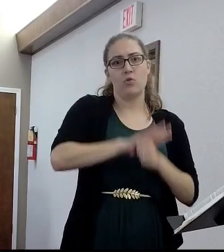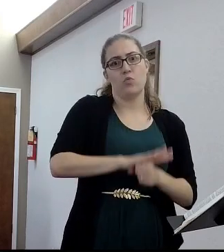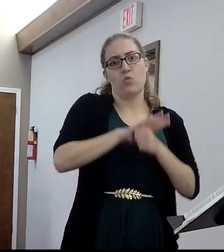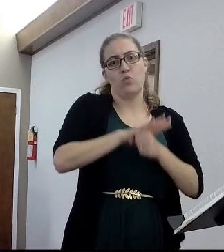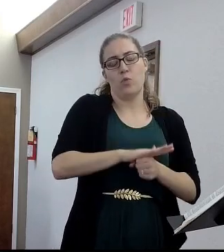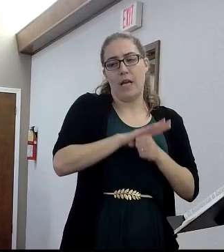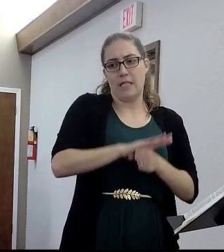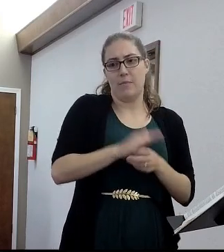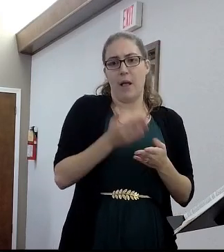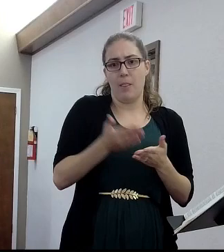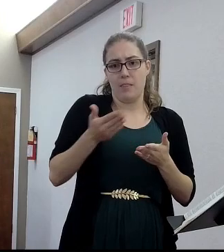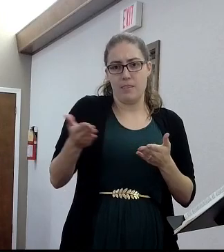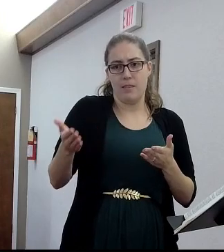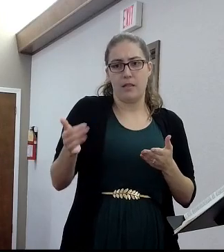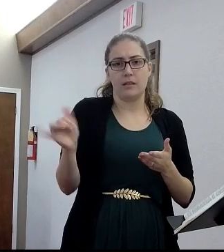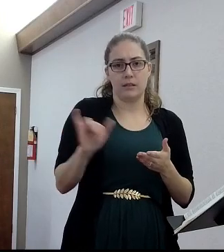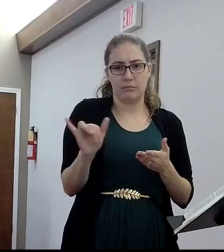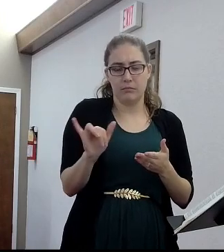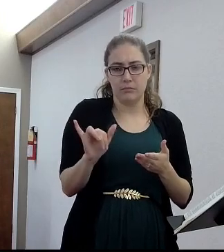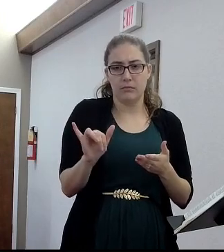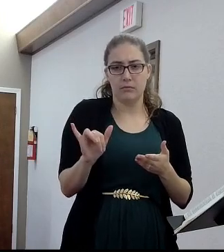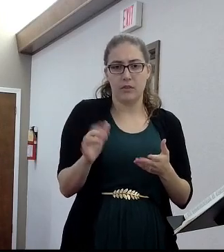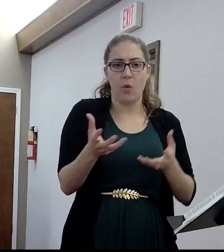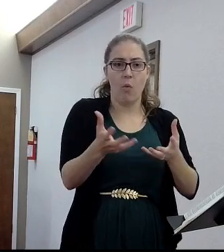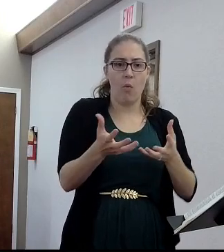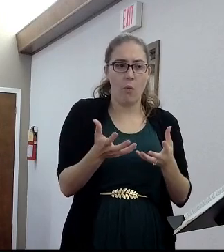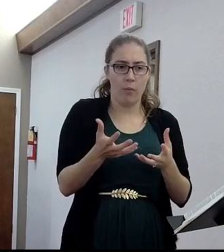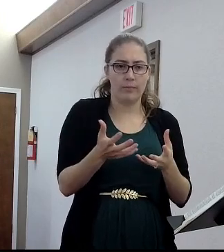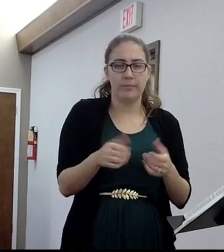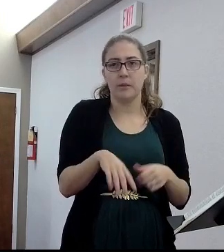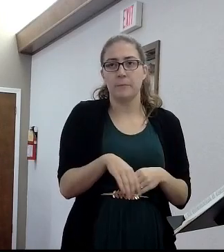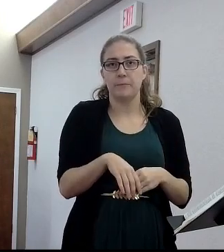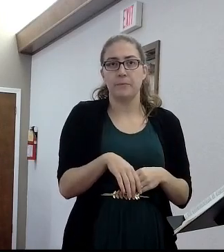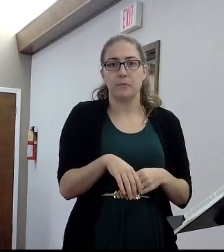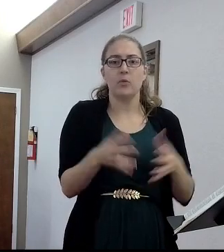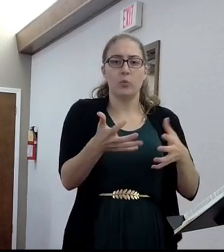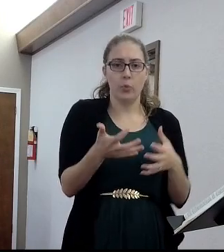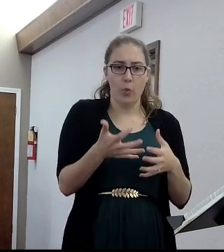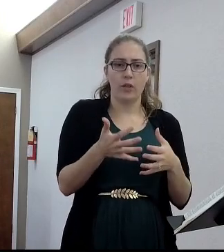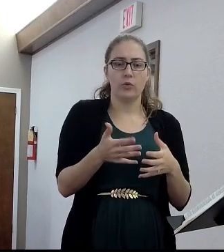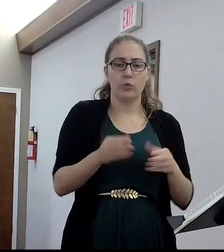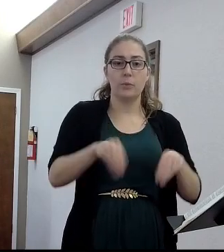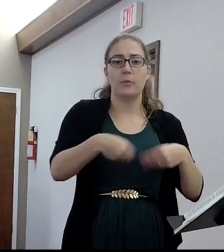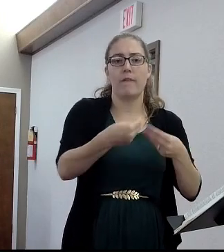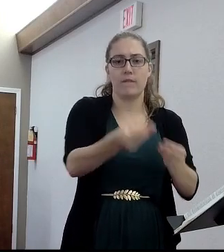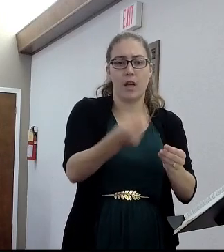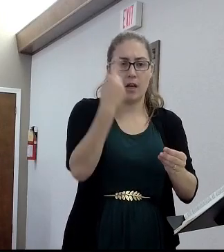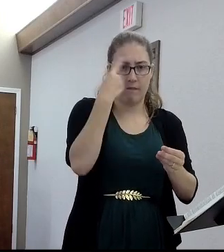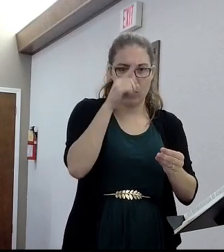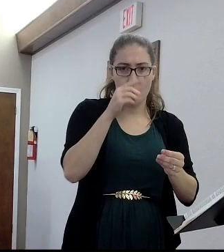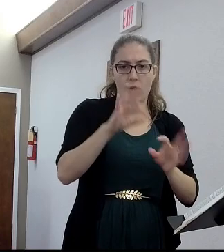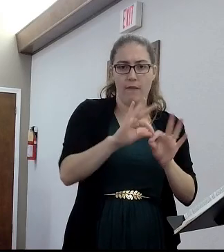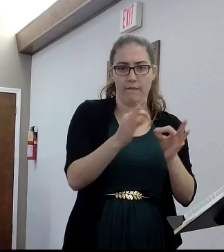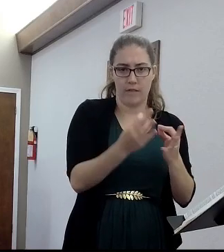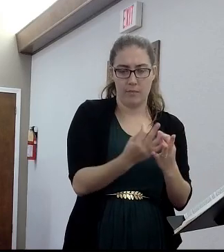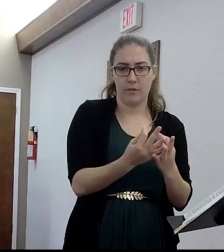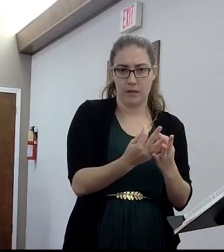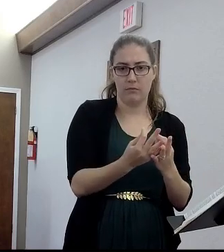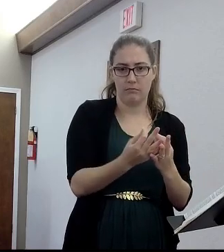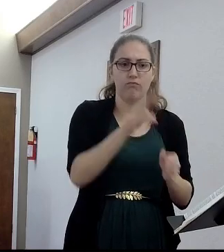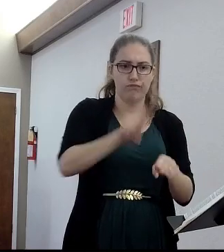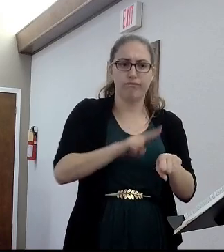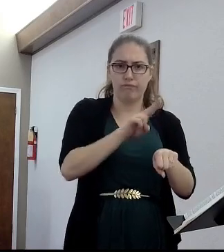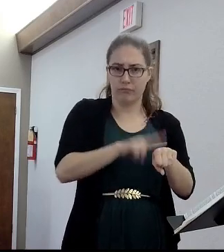kind of things because they're hardwired to provide for their family. We're hardwired to provide for our family.